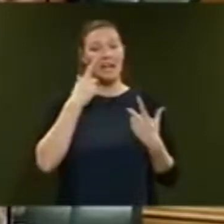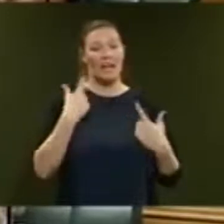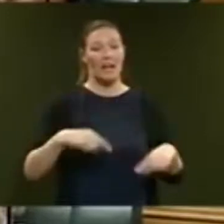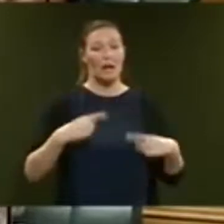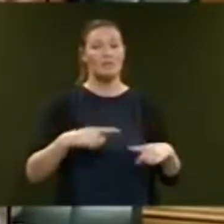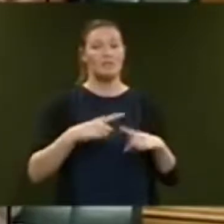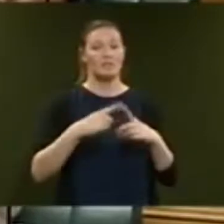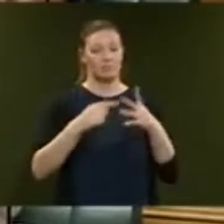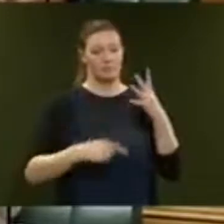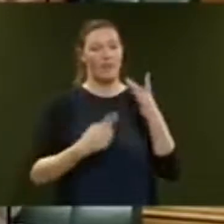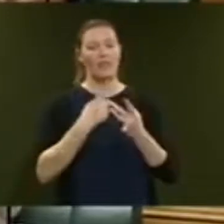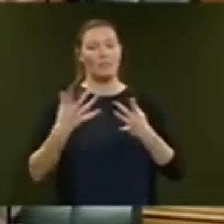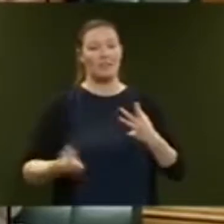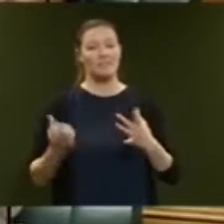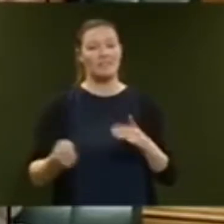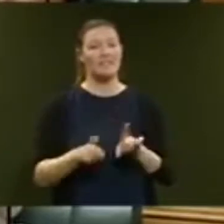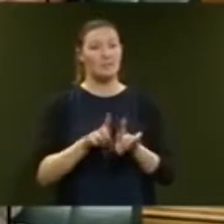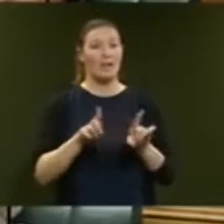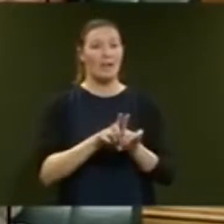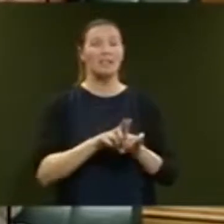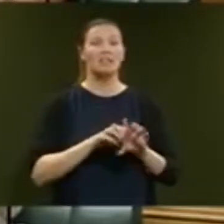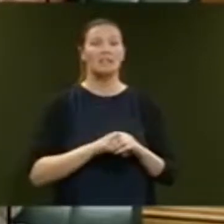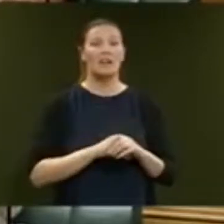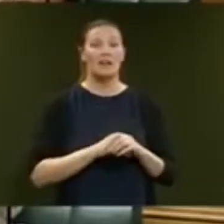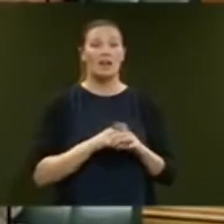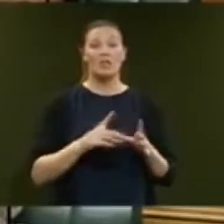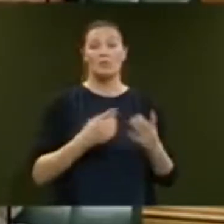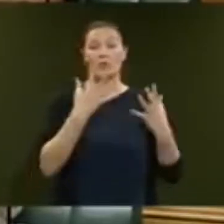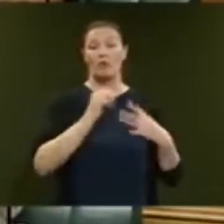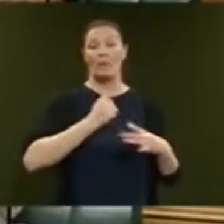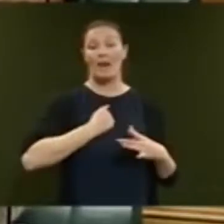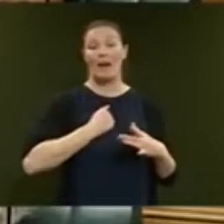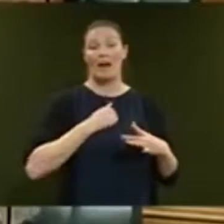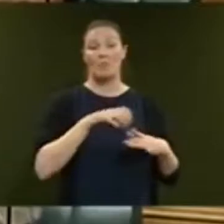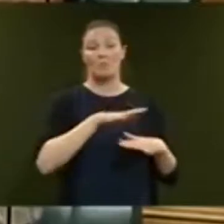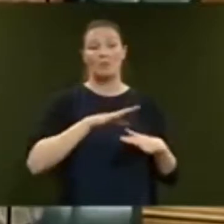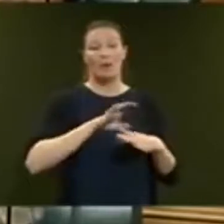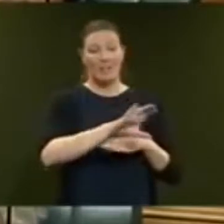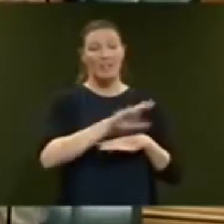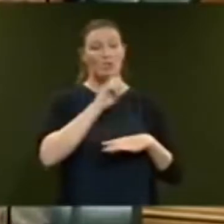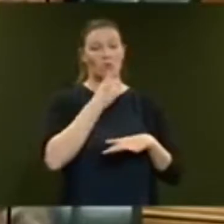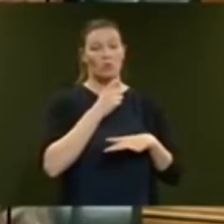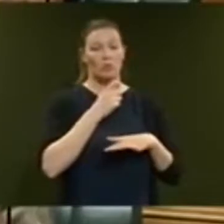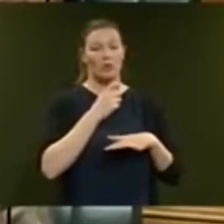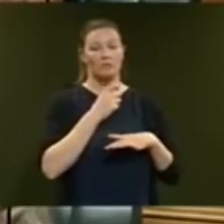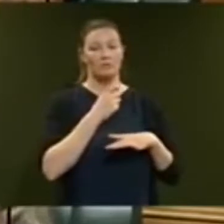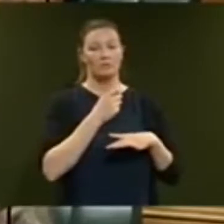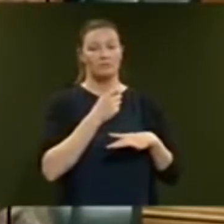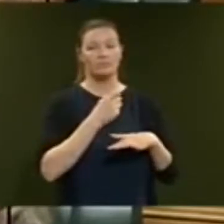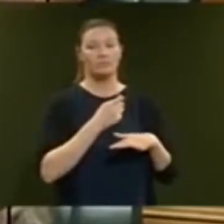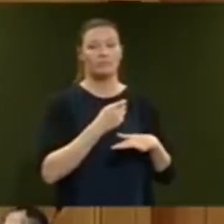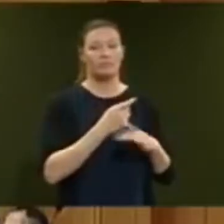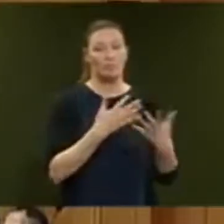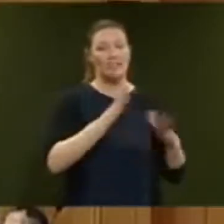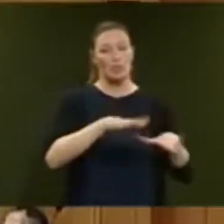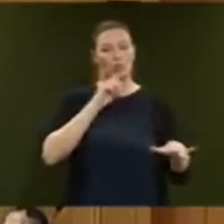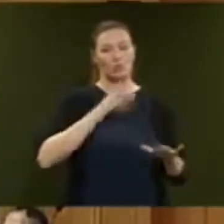As a result of our Families Package, 64,000 children will be lifted out of poverty by 2021.